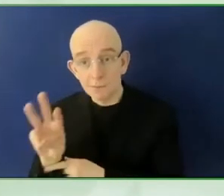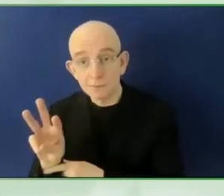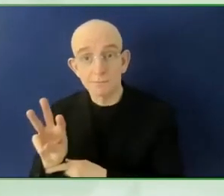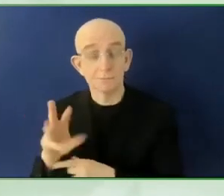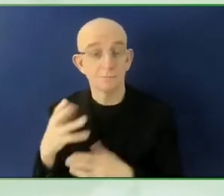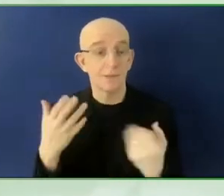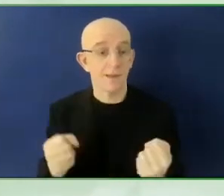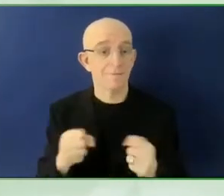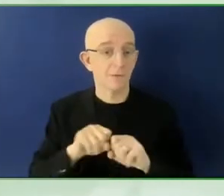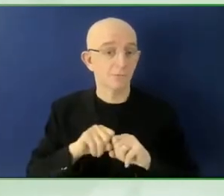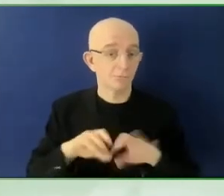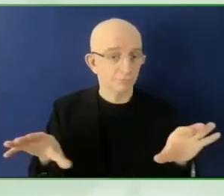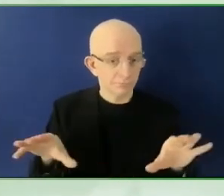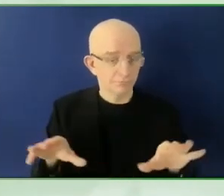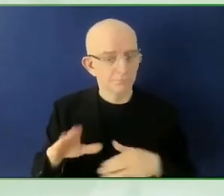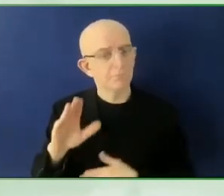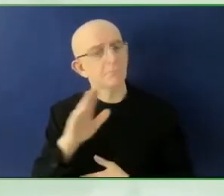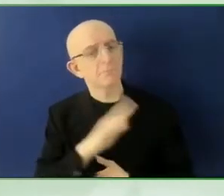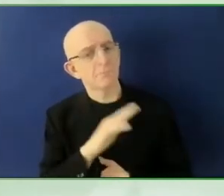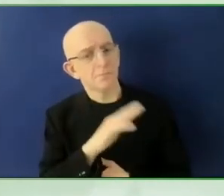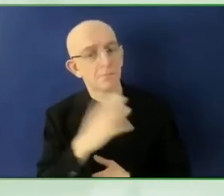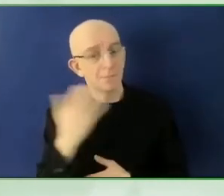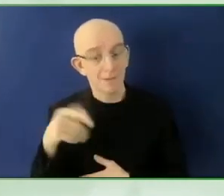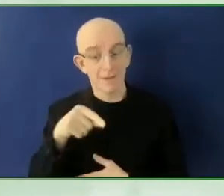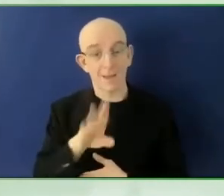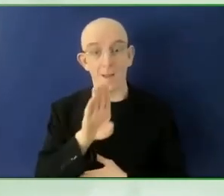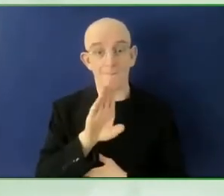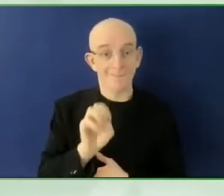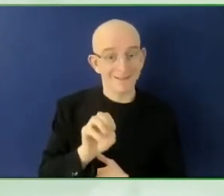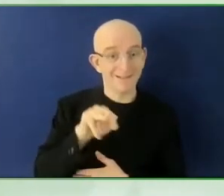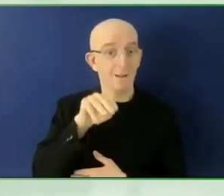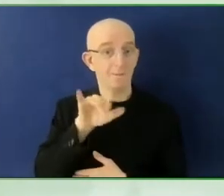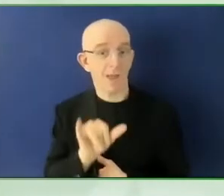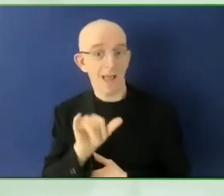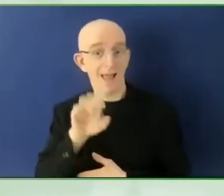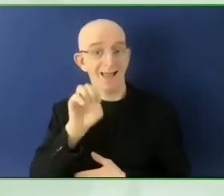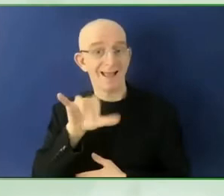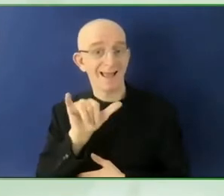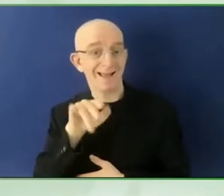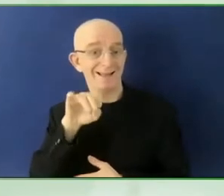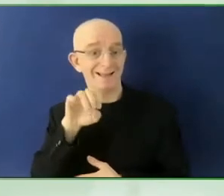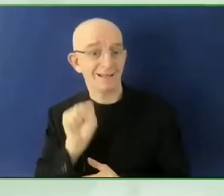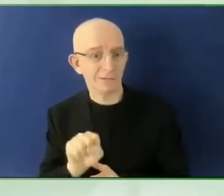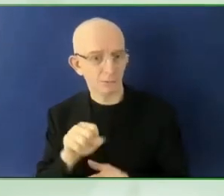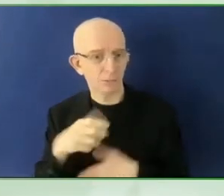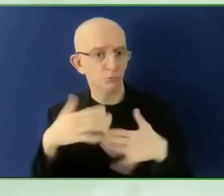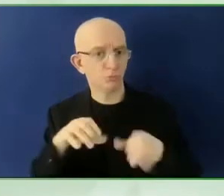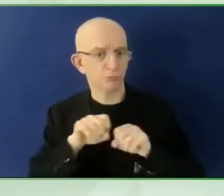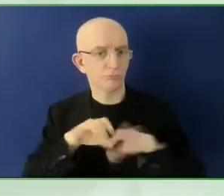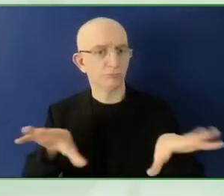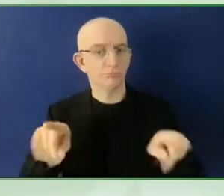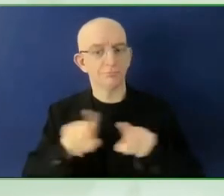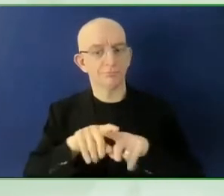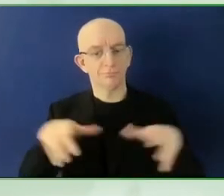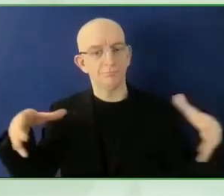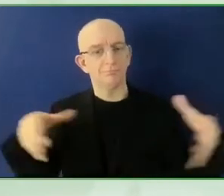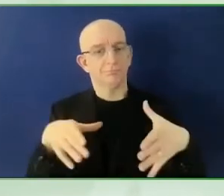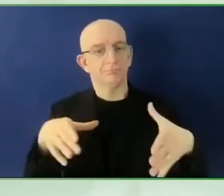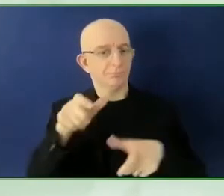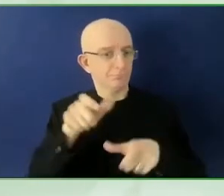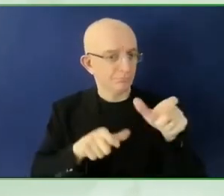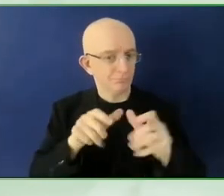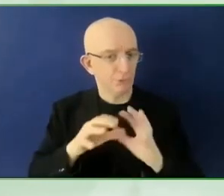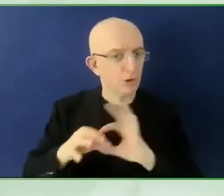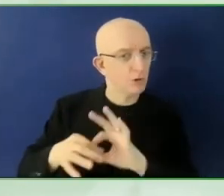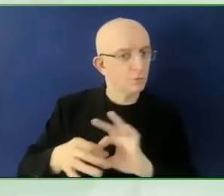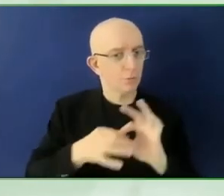works and maybe some success stories from Be My Eyes and the community that you're building? Sure. So,